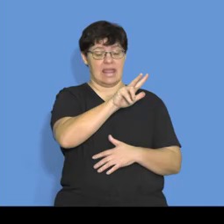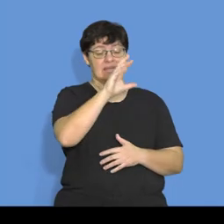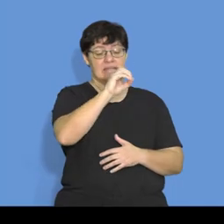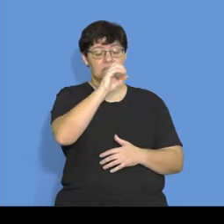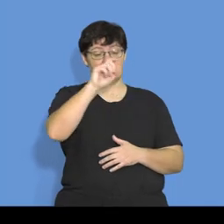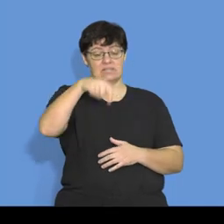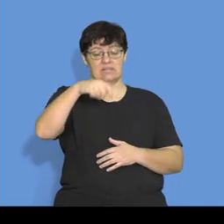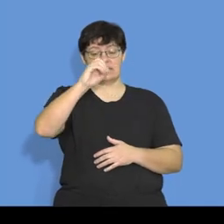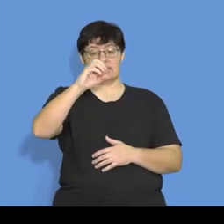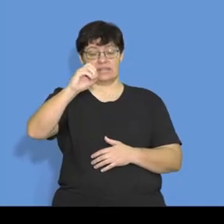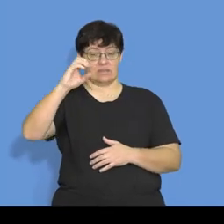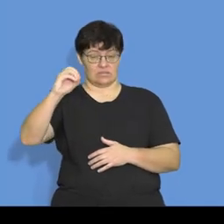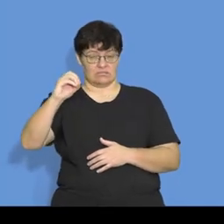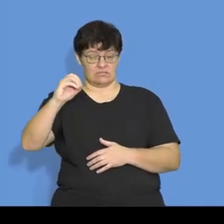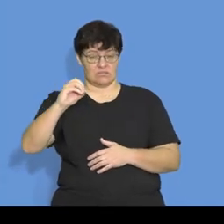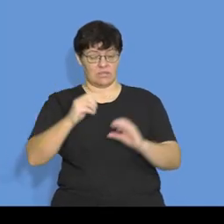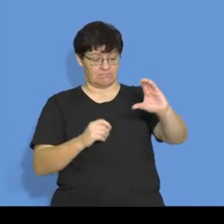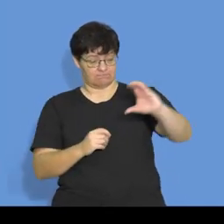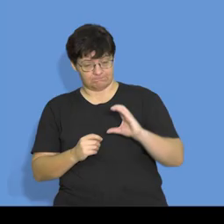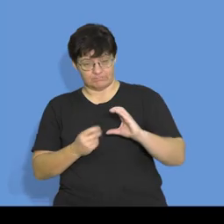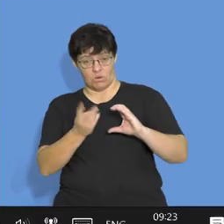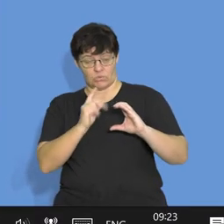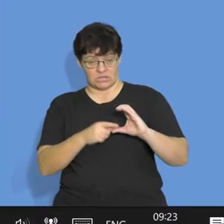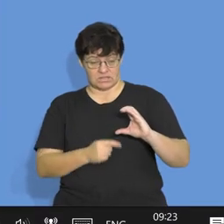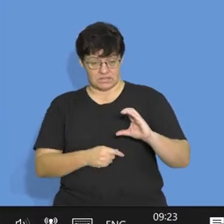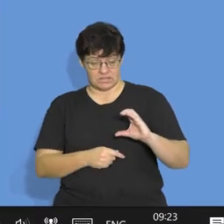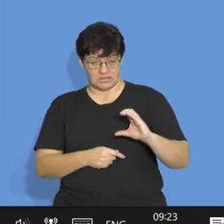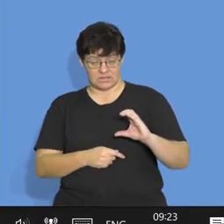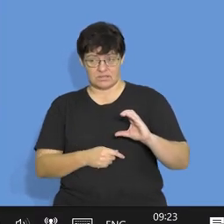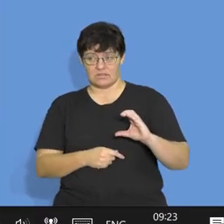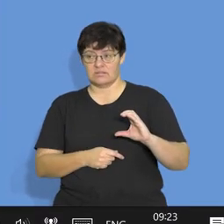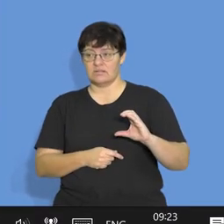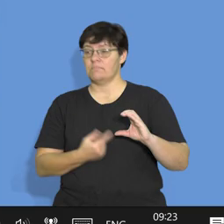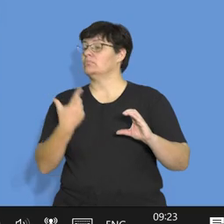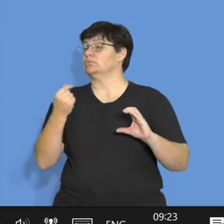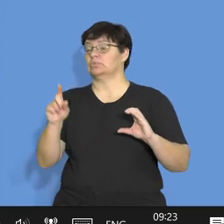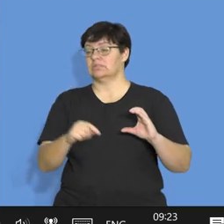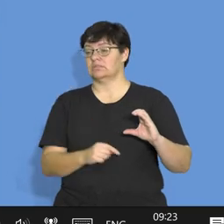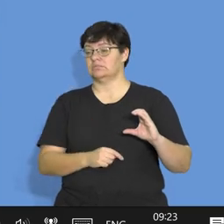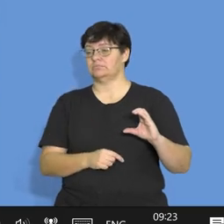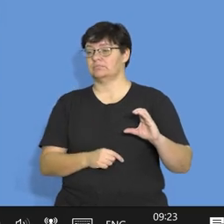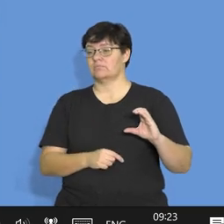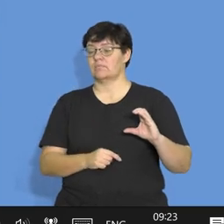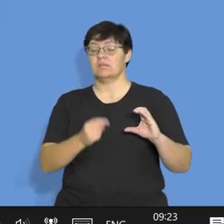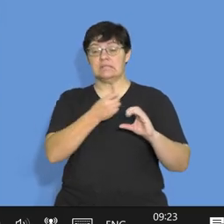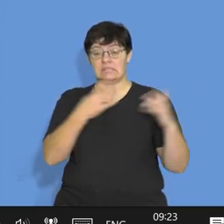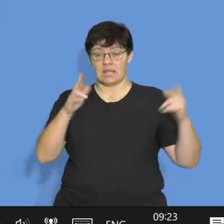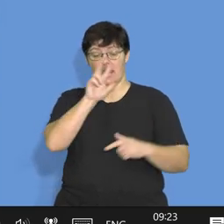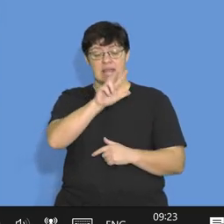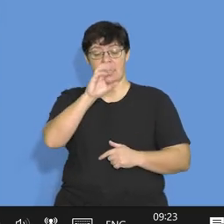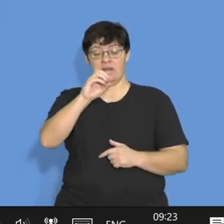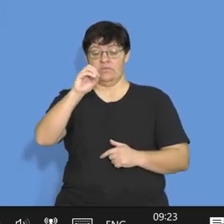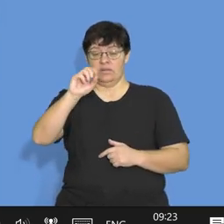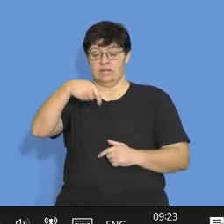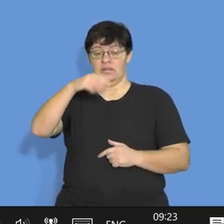is the capital portion of my loan. Therefore, this is what I do. Start off with 800,000. 800